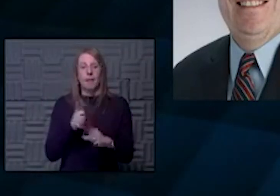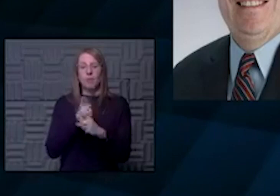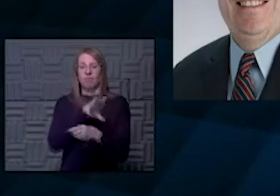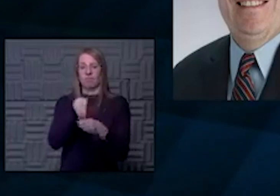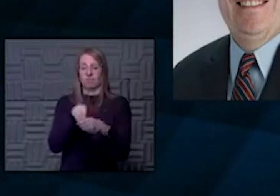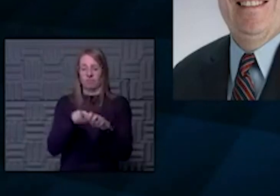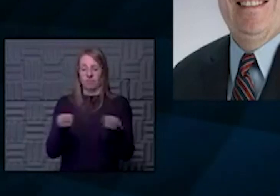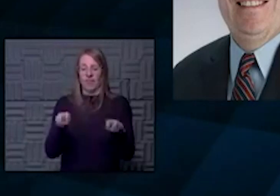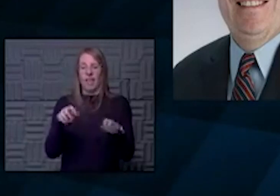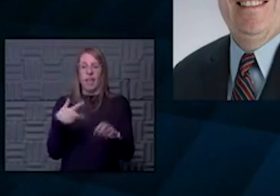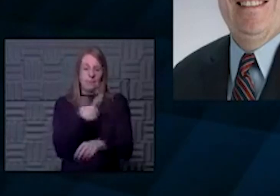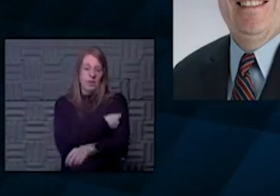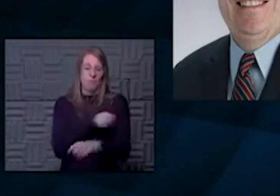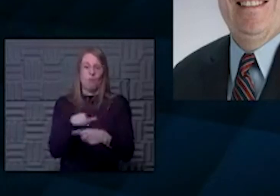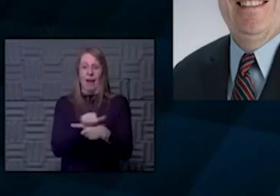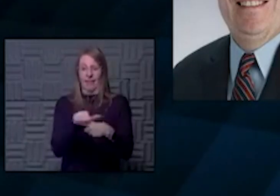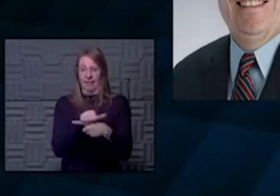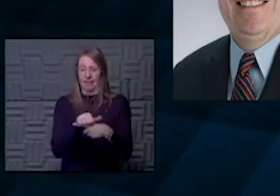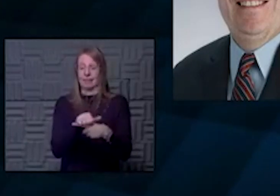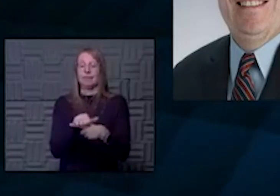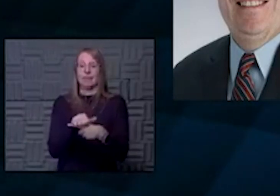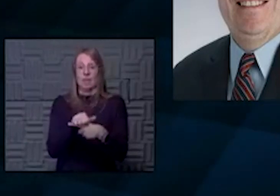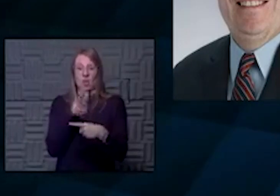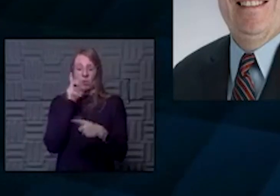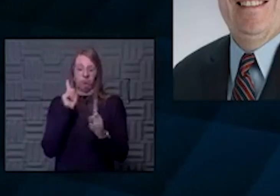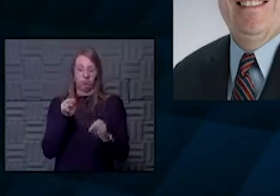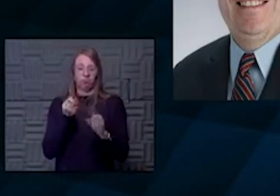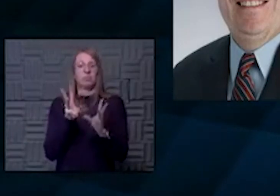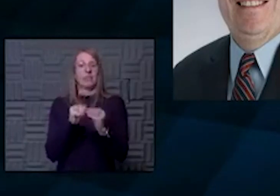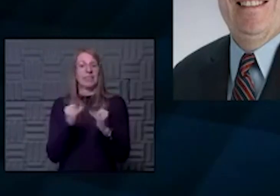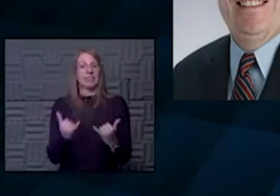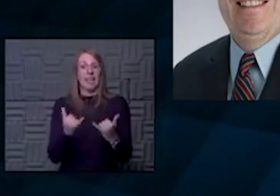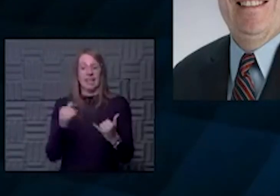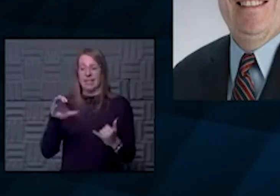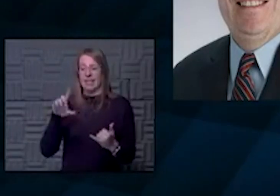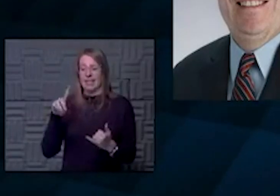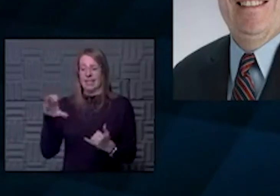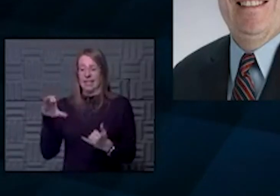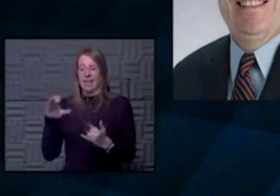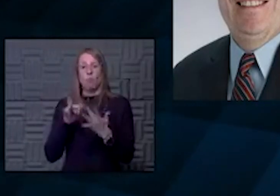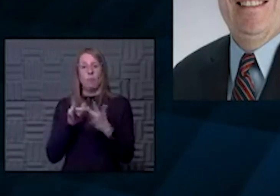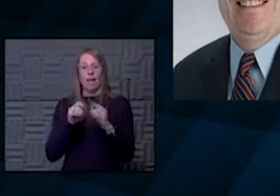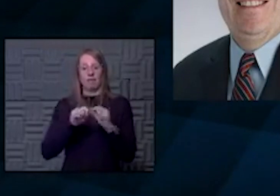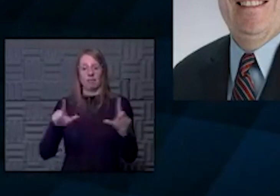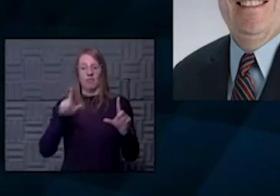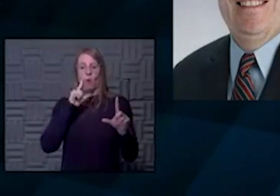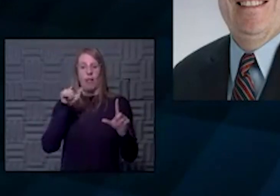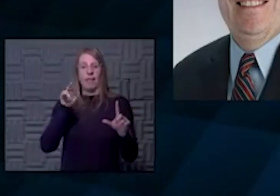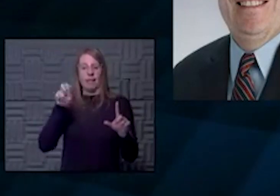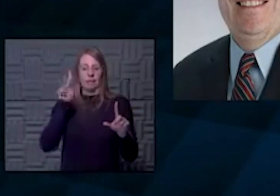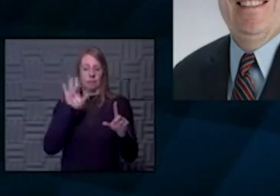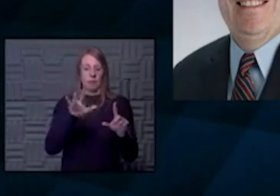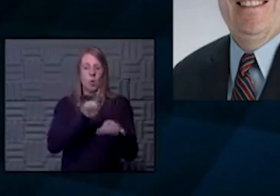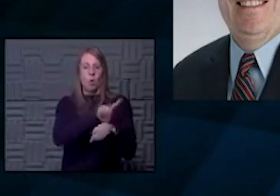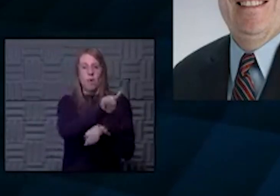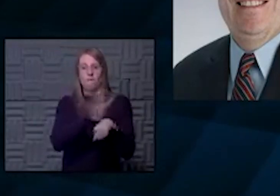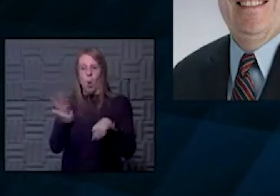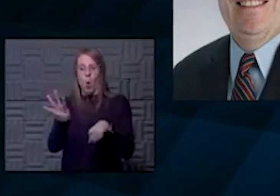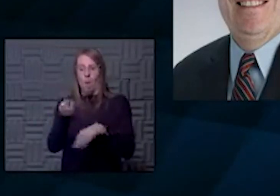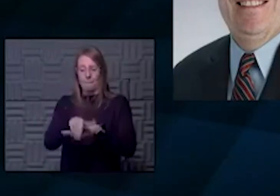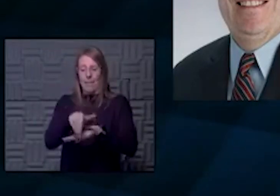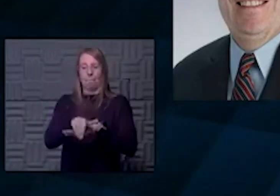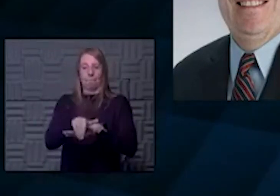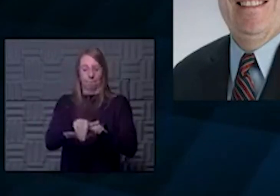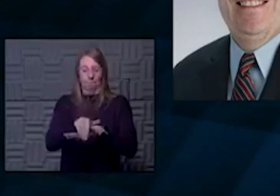immunization practices, and he will be attending that meeting today. Go to the CDC website for the link. The meeting is from one o'clock to four o'clock